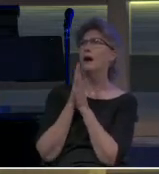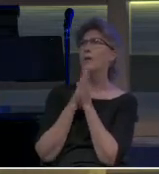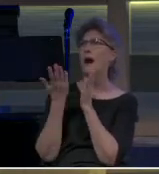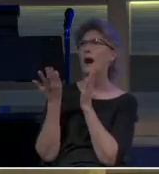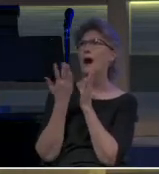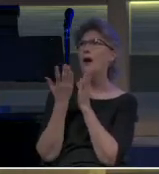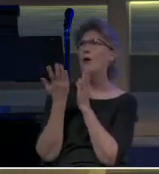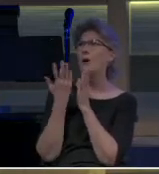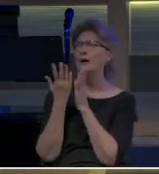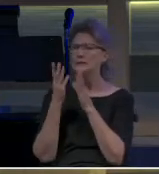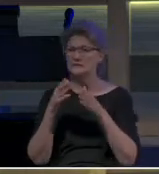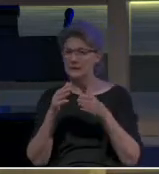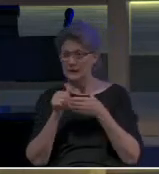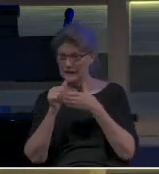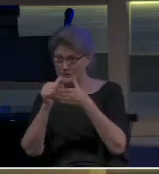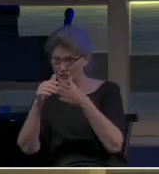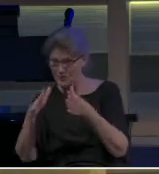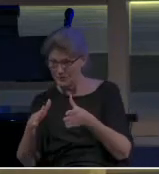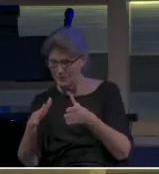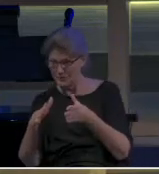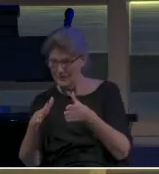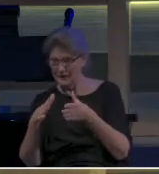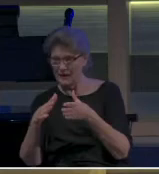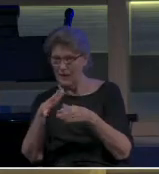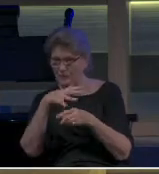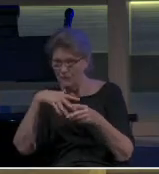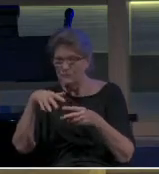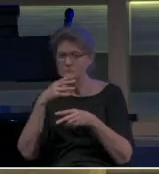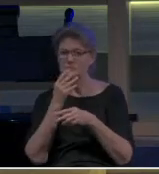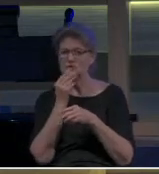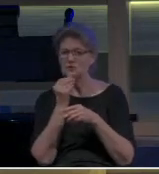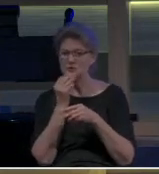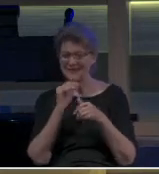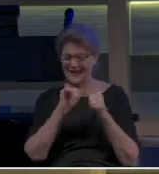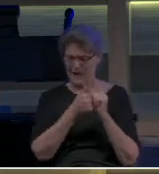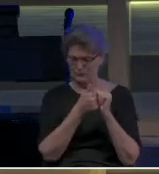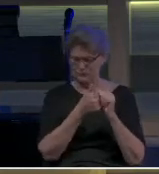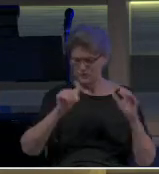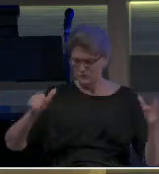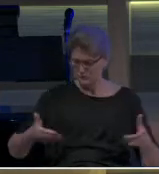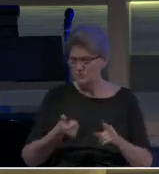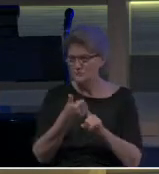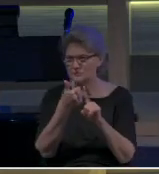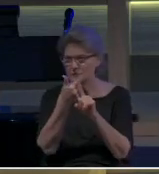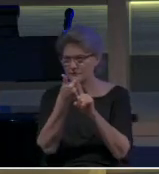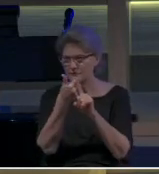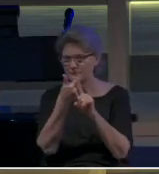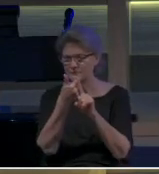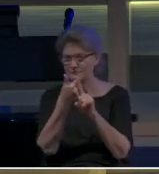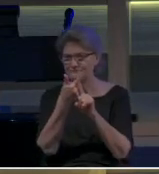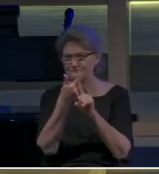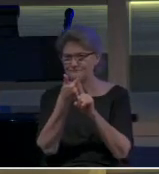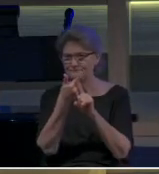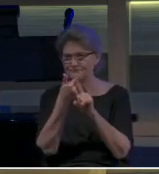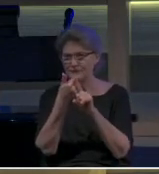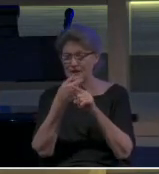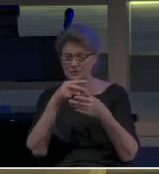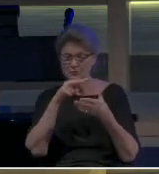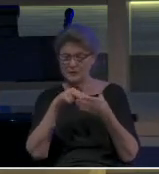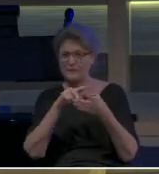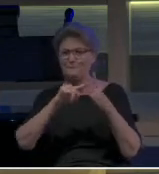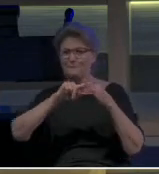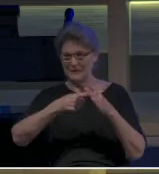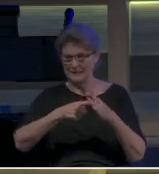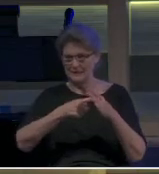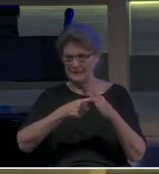in Jewish leadership, right? And how he introduces himself as you read the beginning of the text.